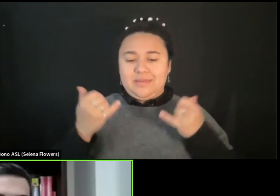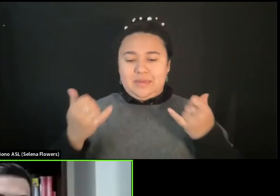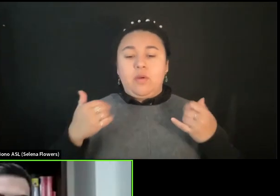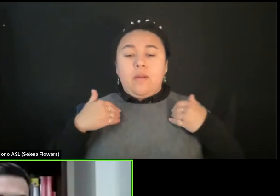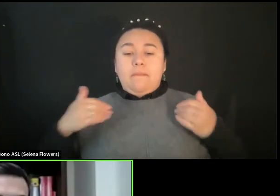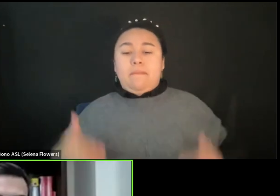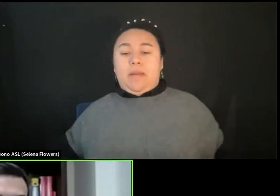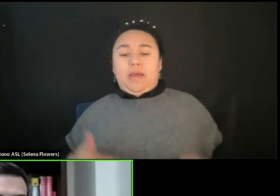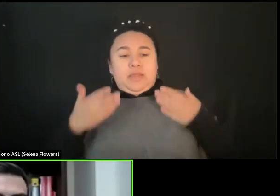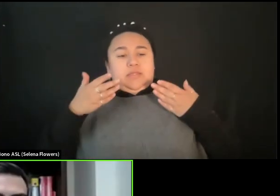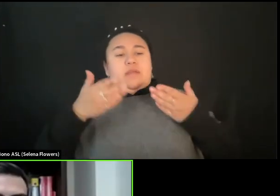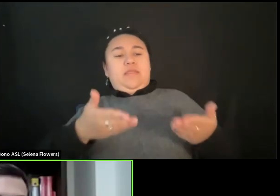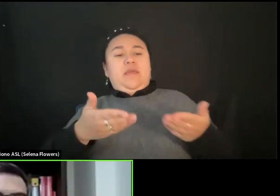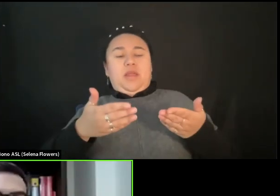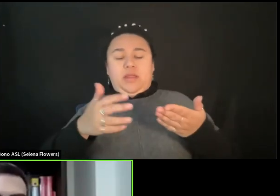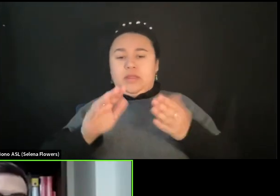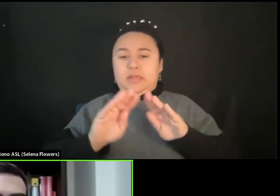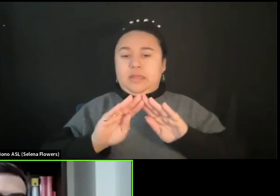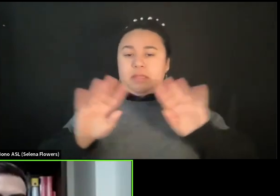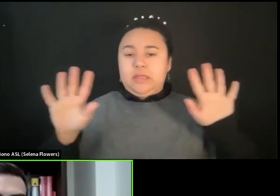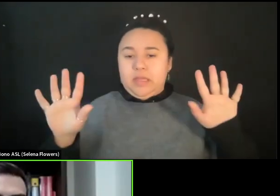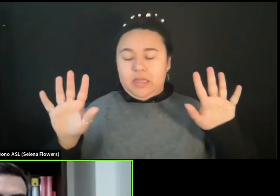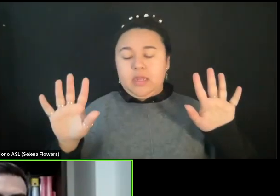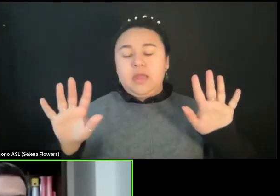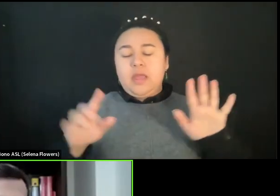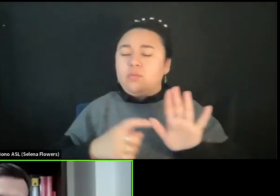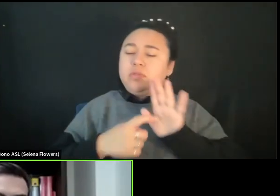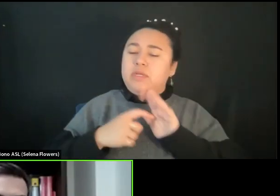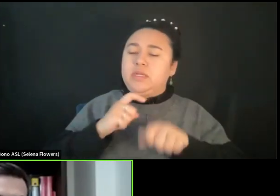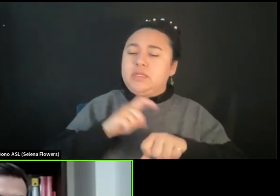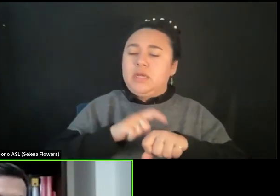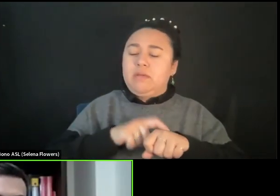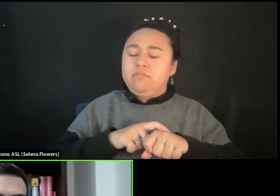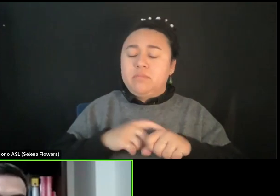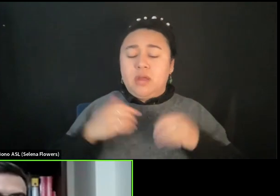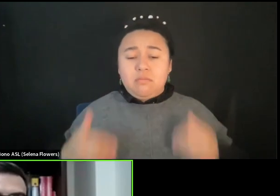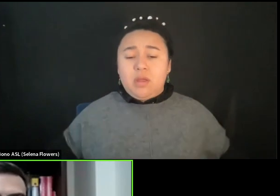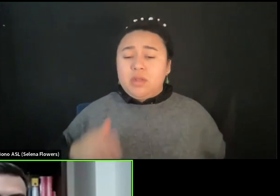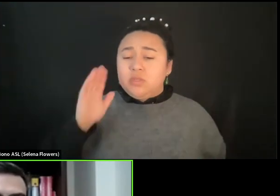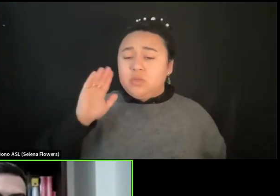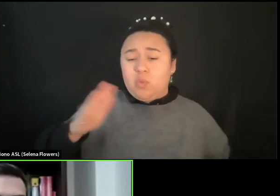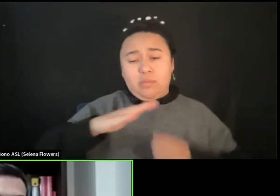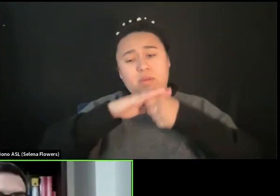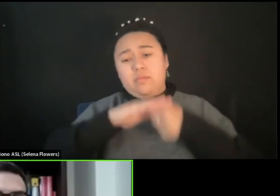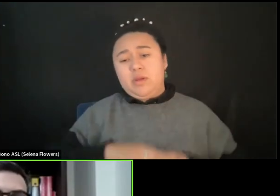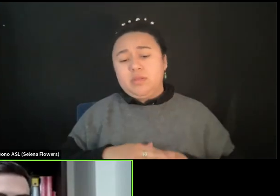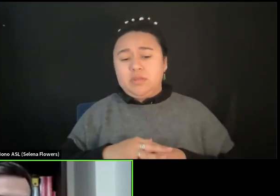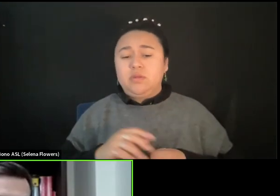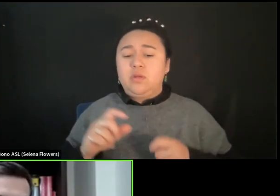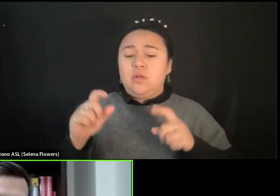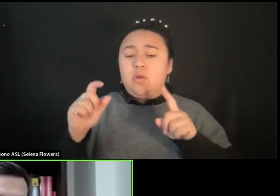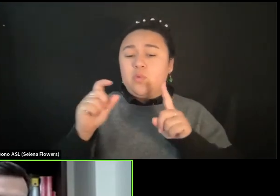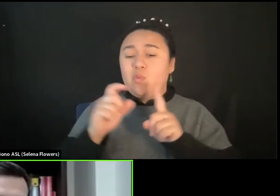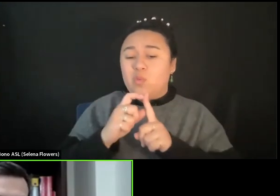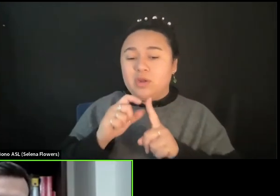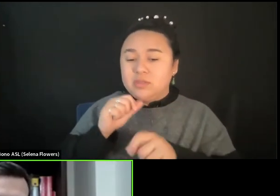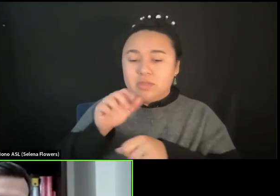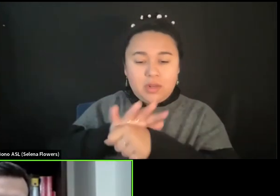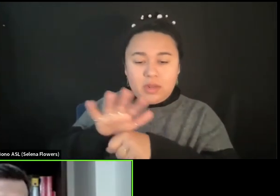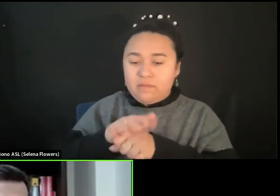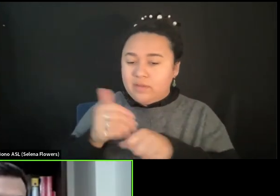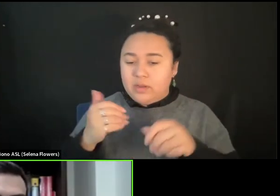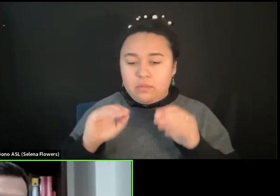but it's going to take some time. So our bodies are going to be oppressed. And our words are not going to be enough anymore.